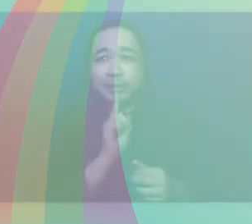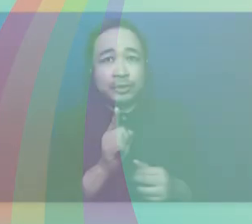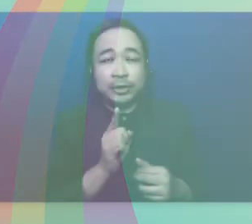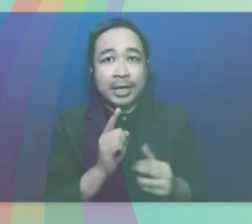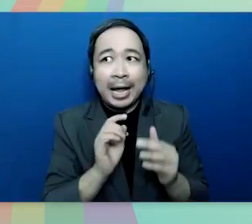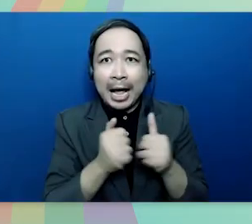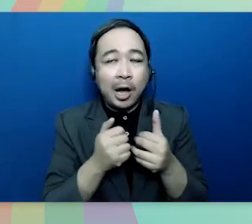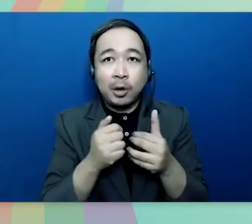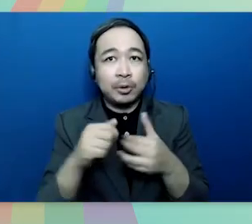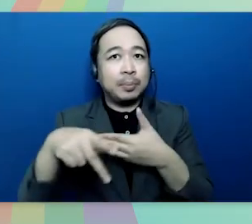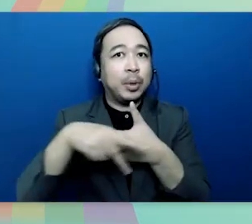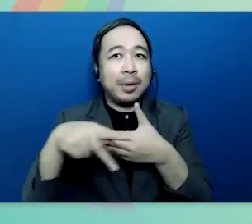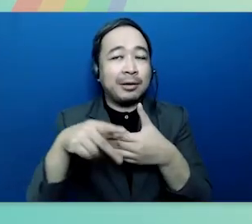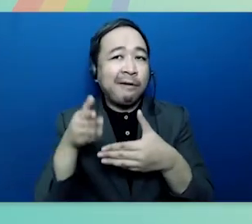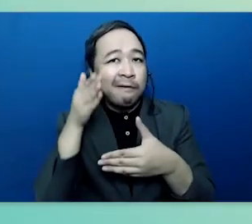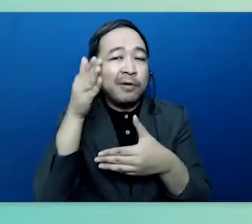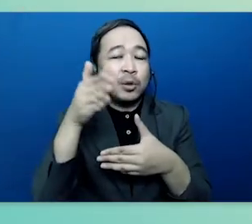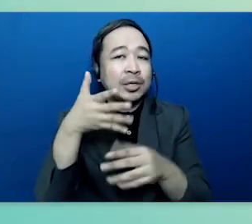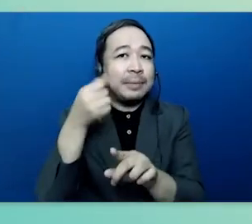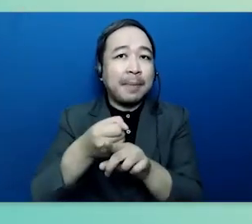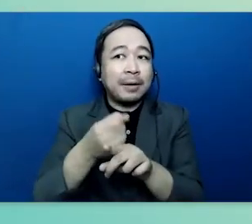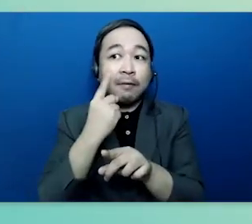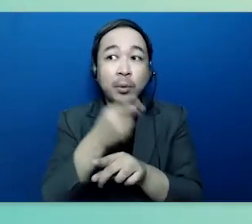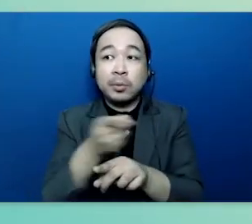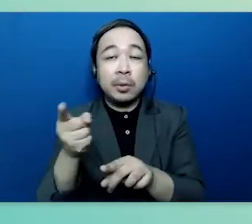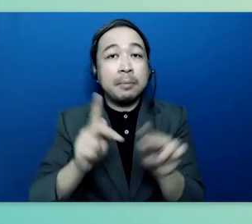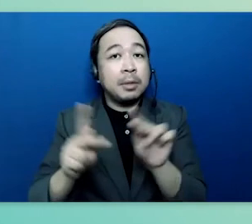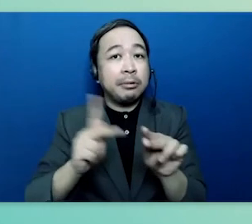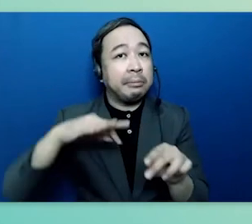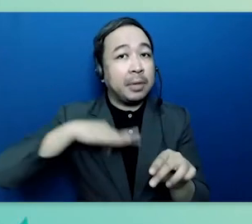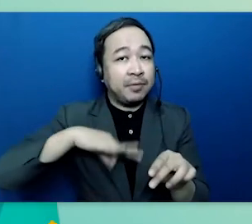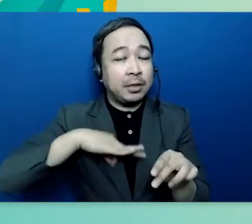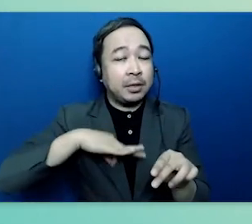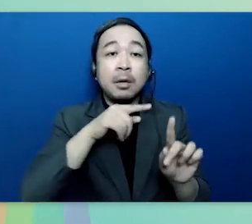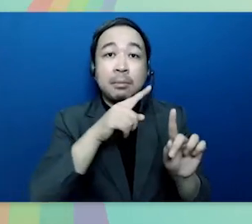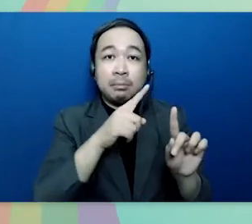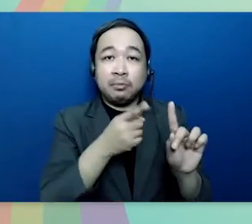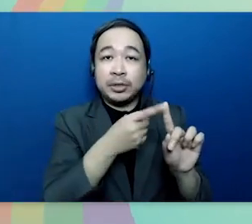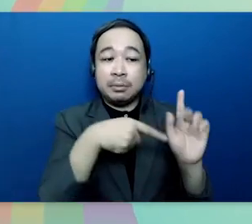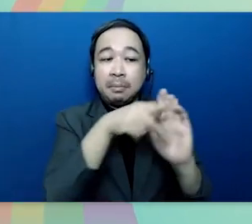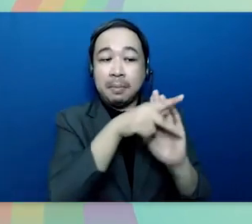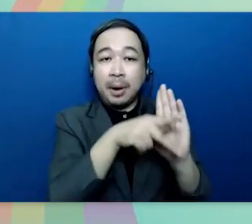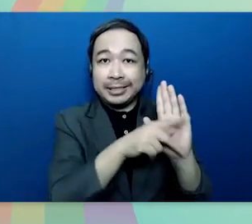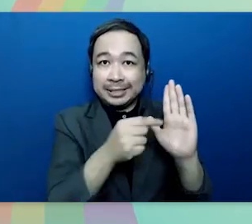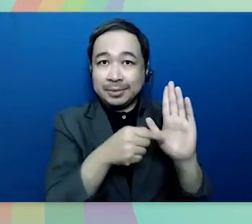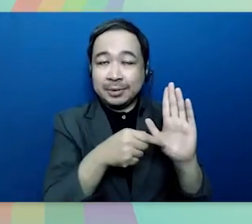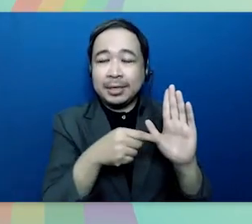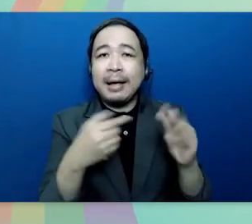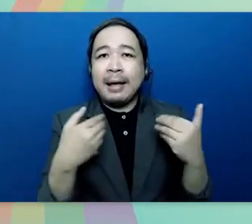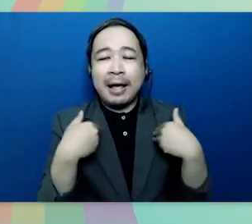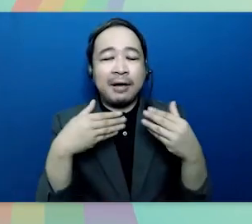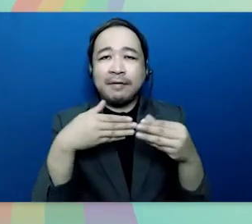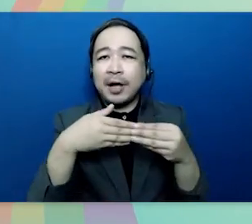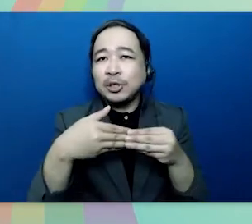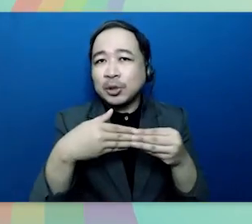now to ensure a long-term and sustainable impact on the recipients the policies must first be